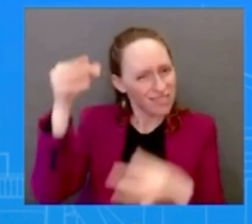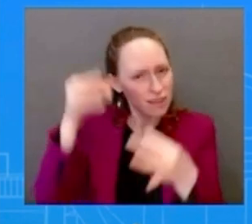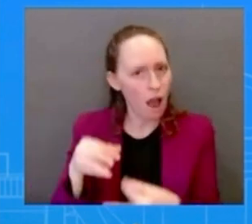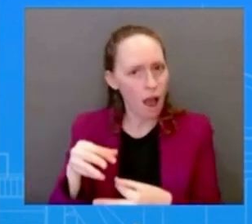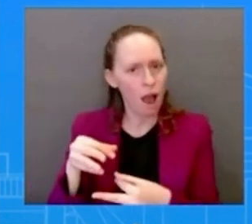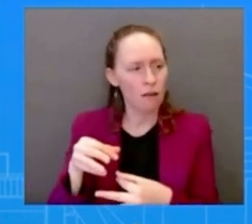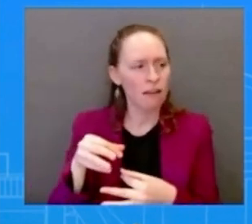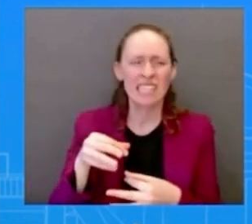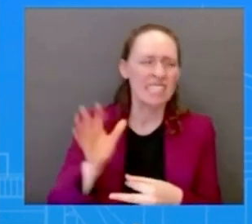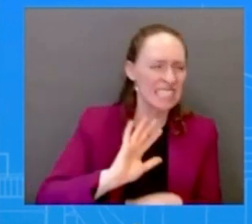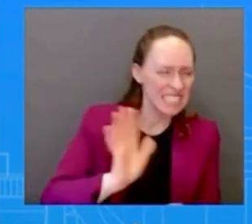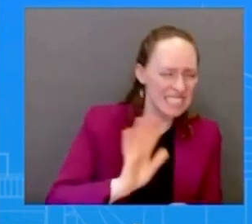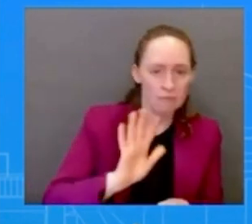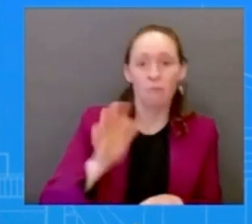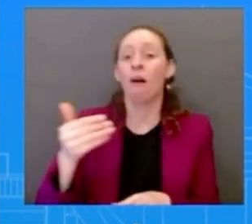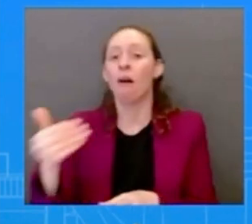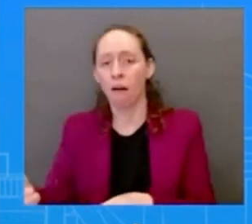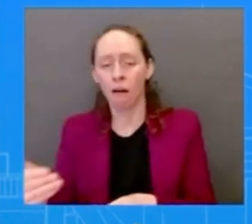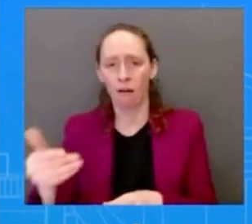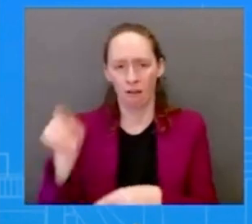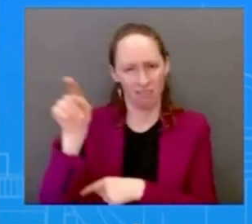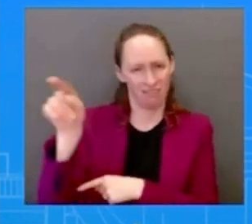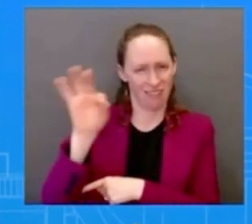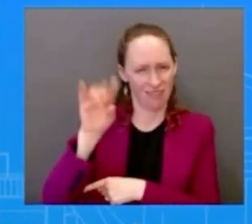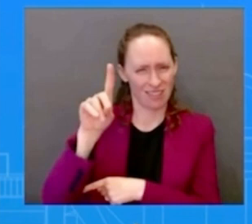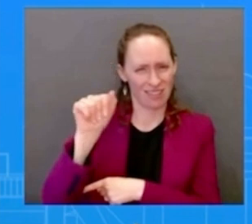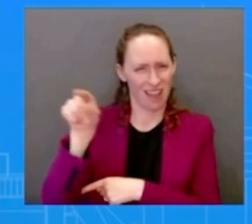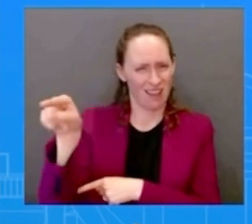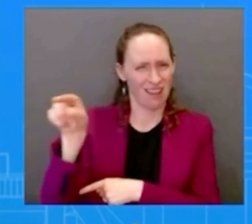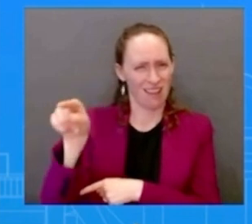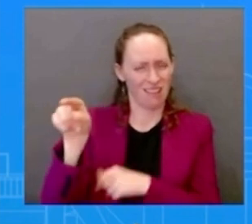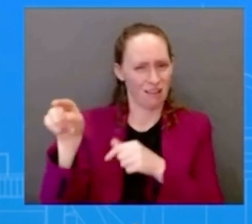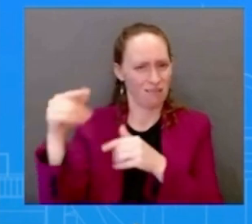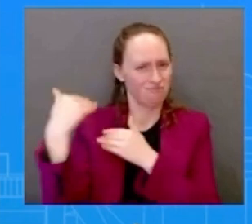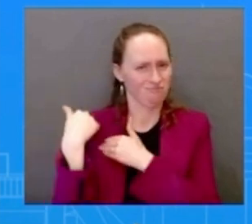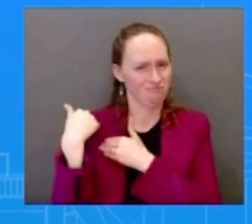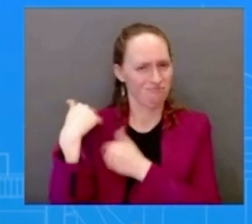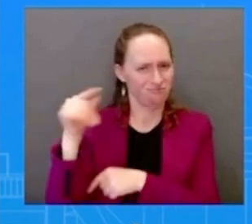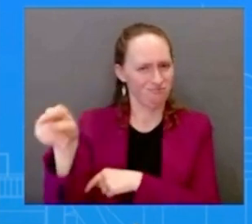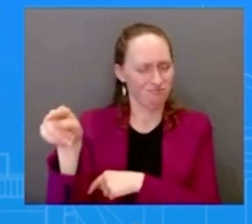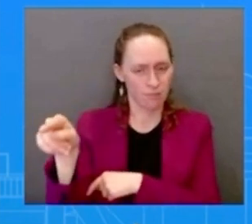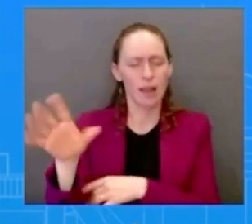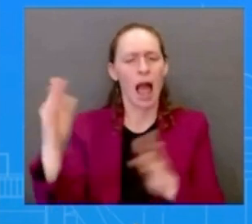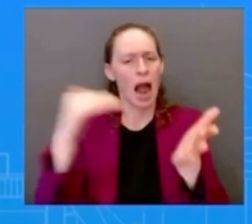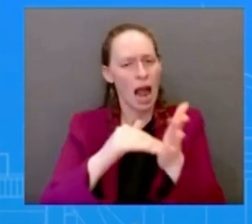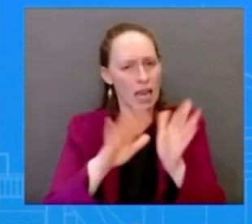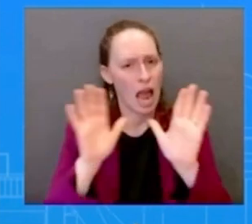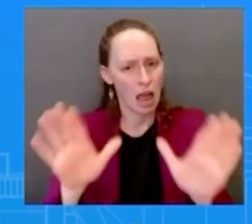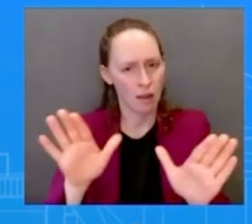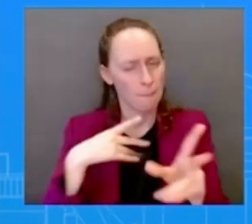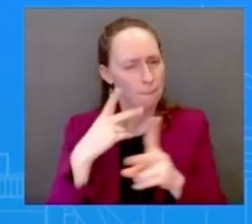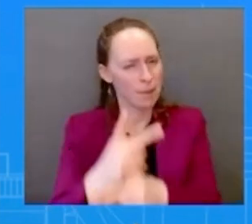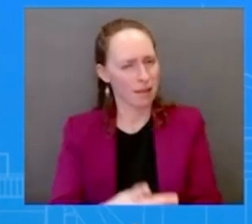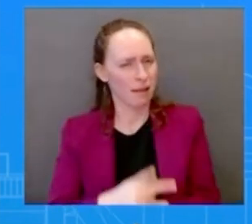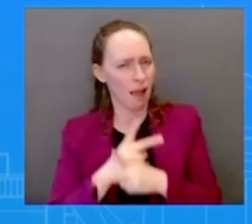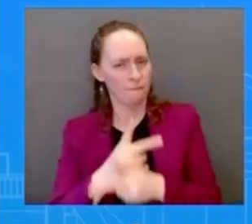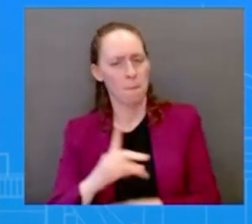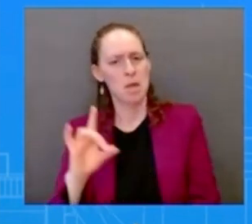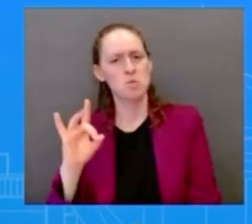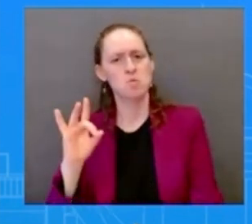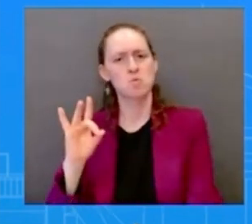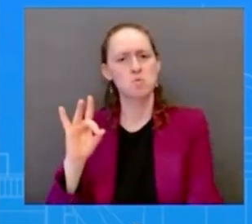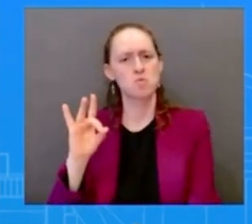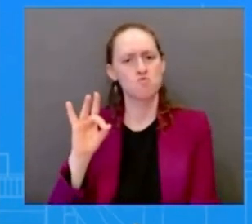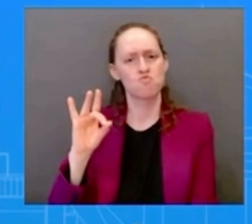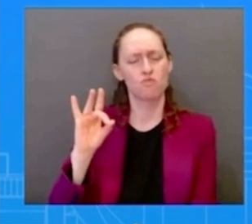so yes if that this were to occur again i'm not going to want to be very careful here uh this would be devastating to those to that very group that you just listed